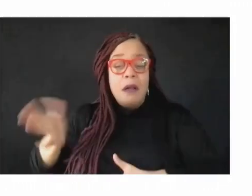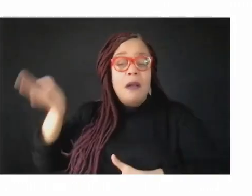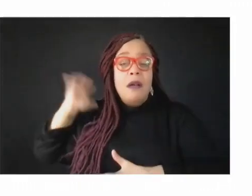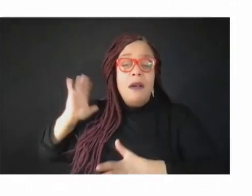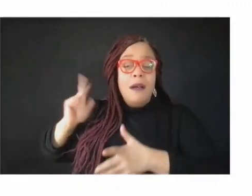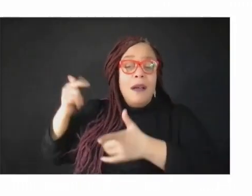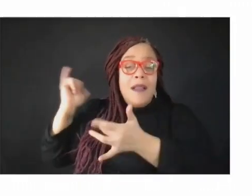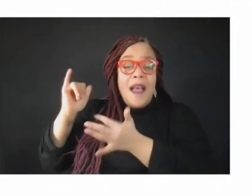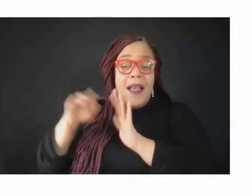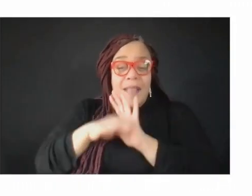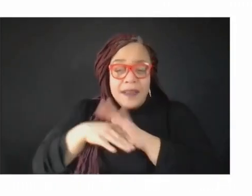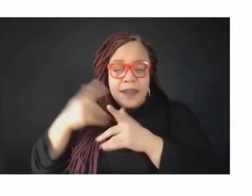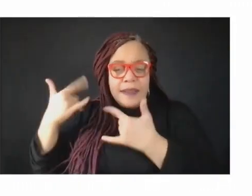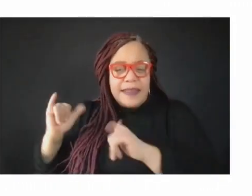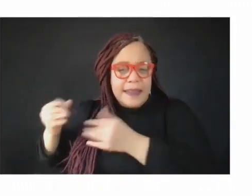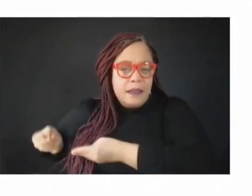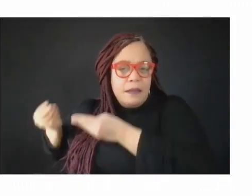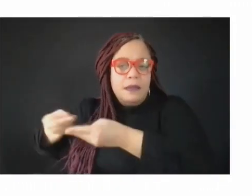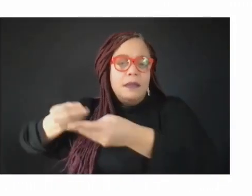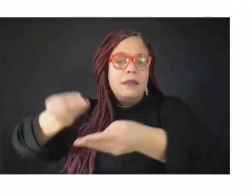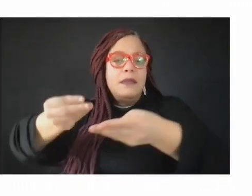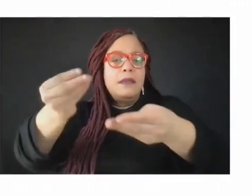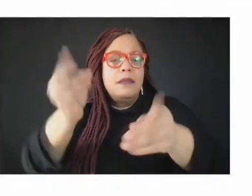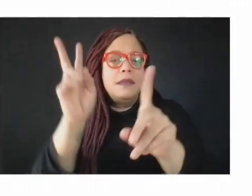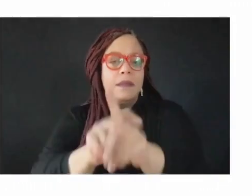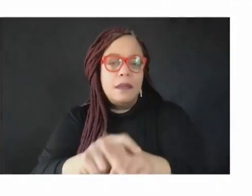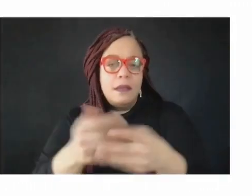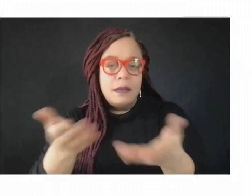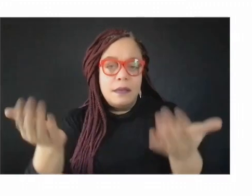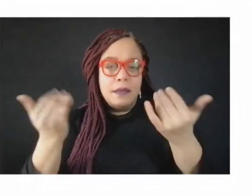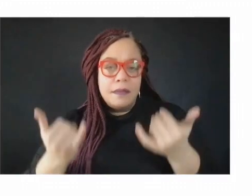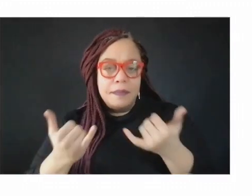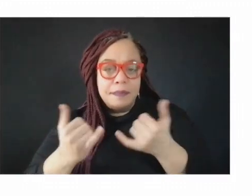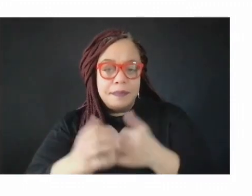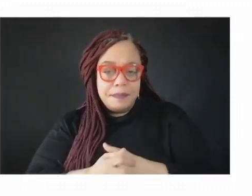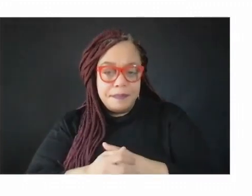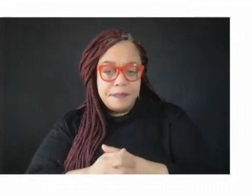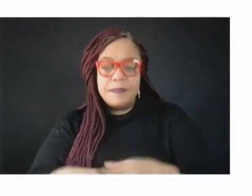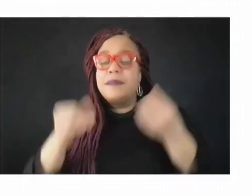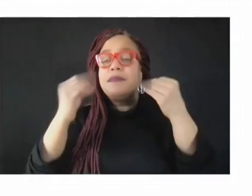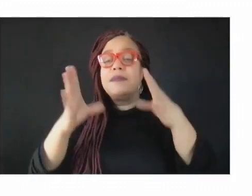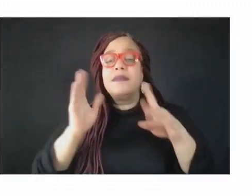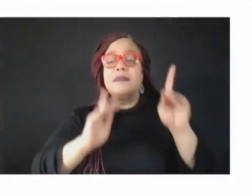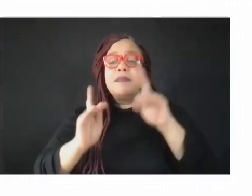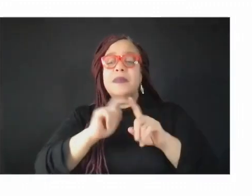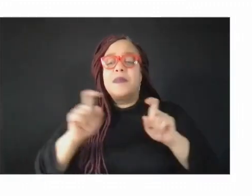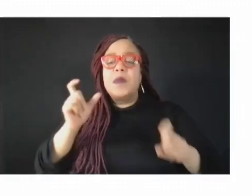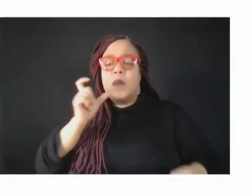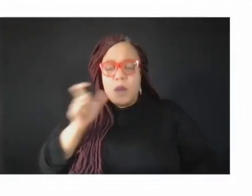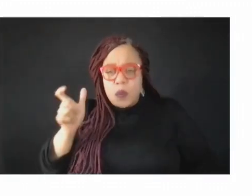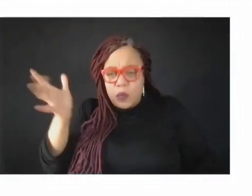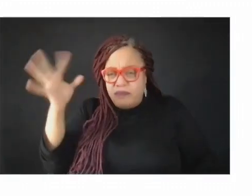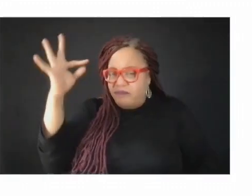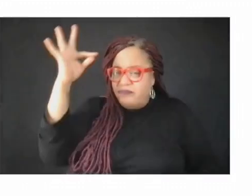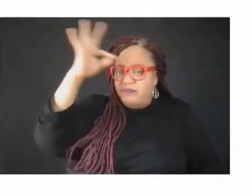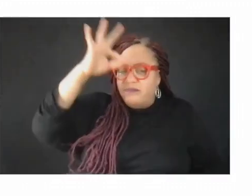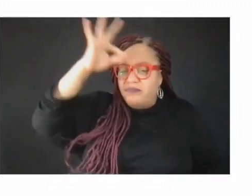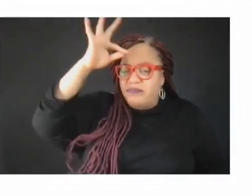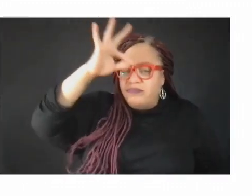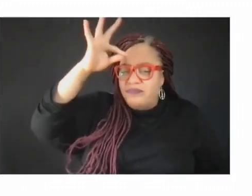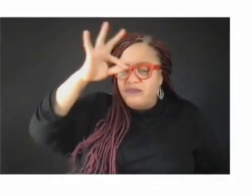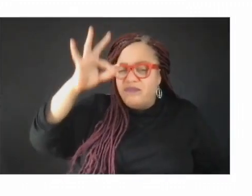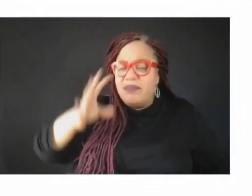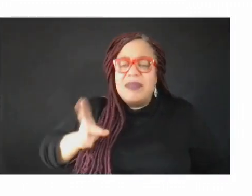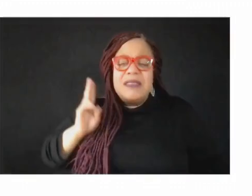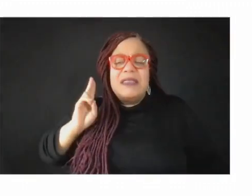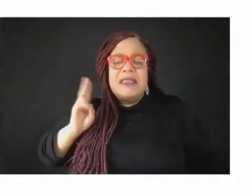Next slide. Most people don't know the history of barbers, shops, and beauty salons, and health. But a brief review of